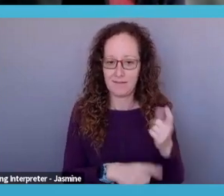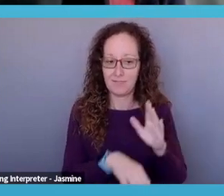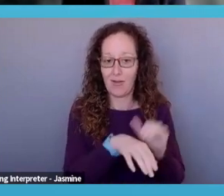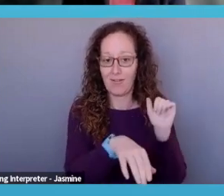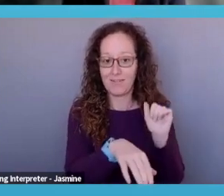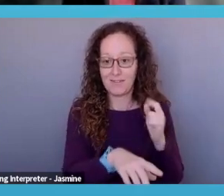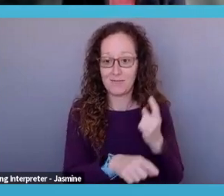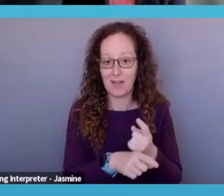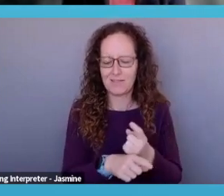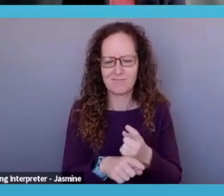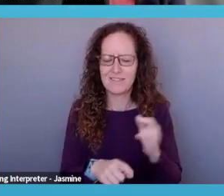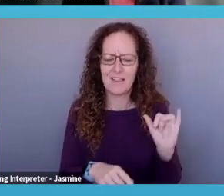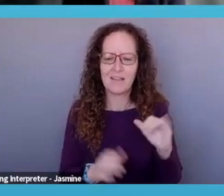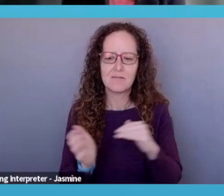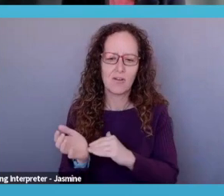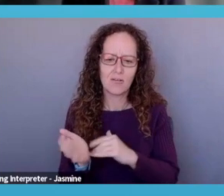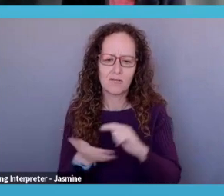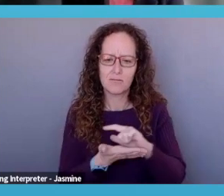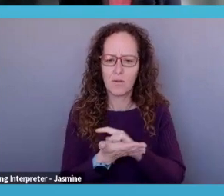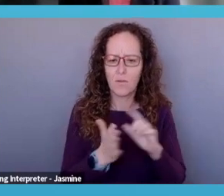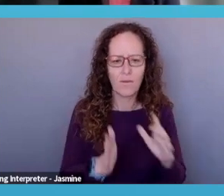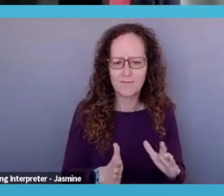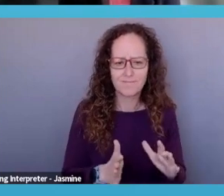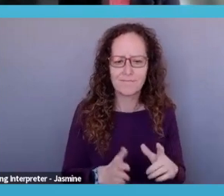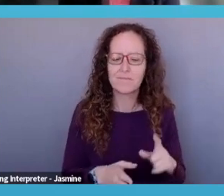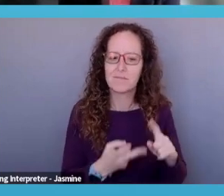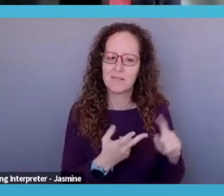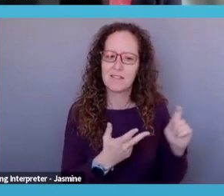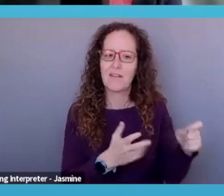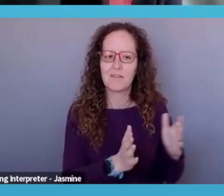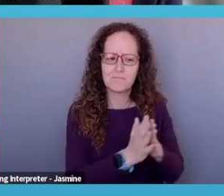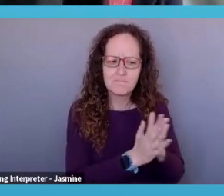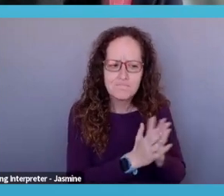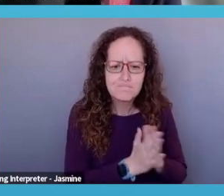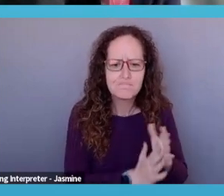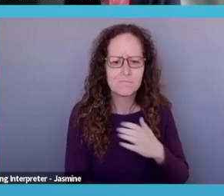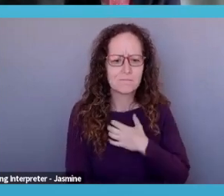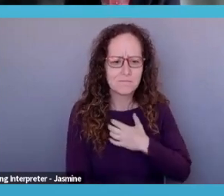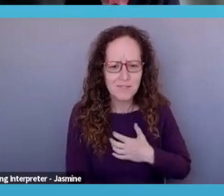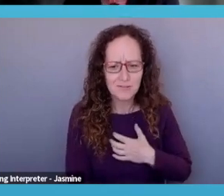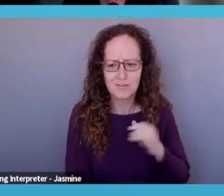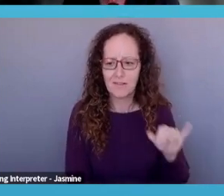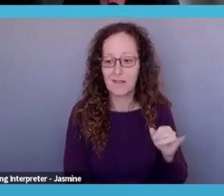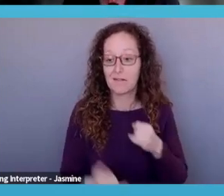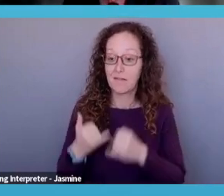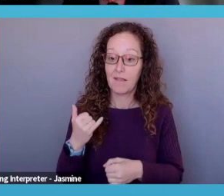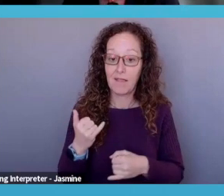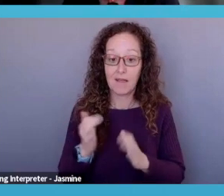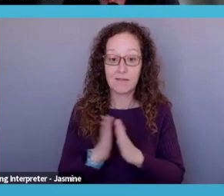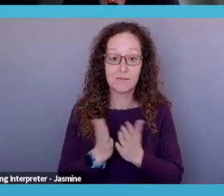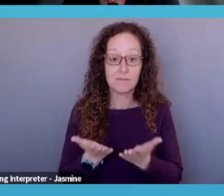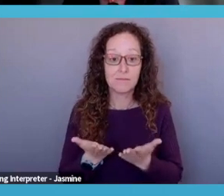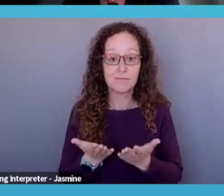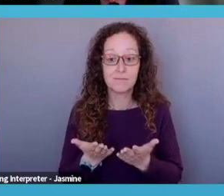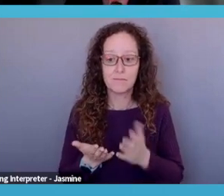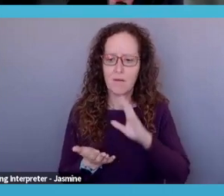right? It's about finding passion for something. Um, this last one, uh, uh, it's an